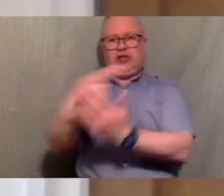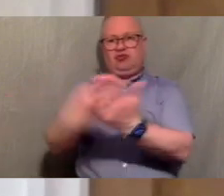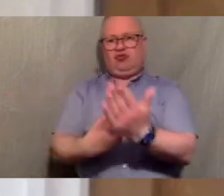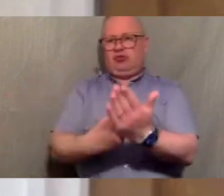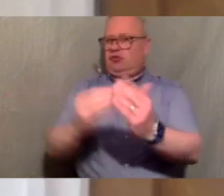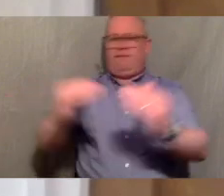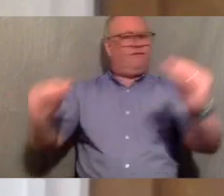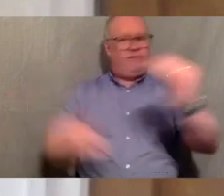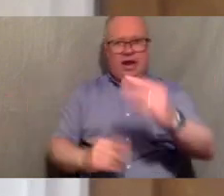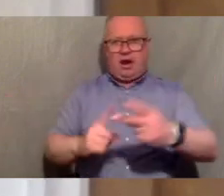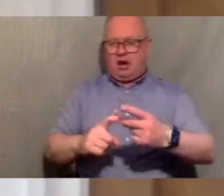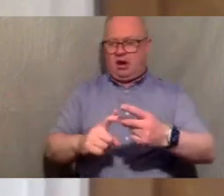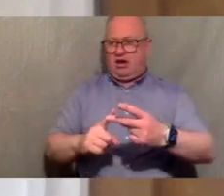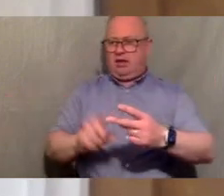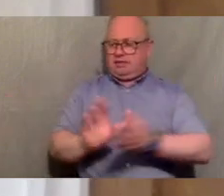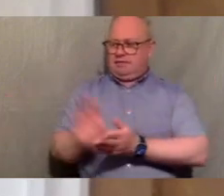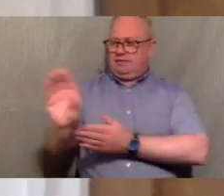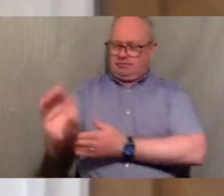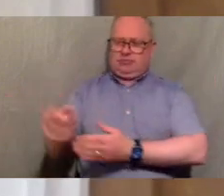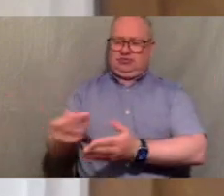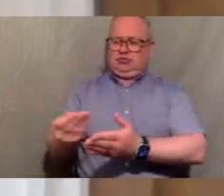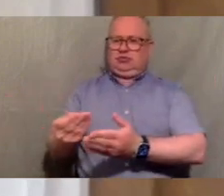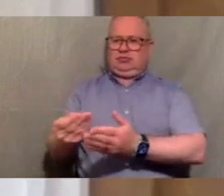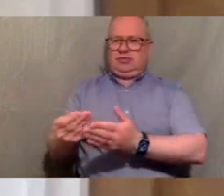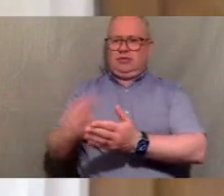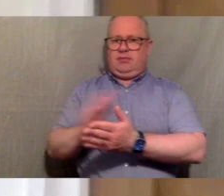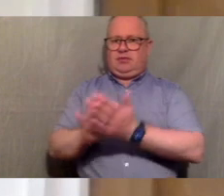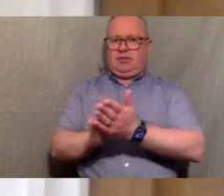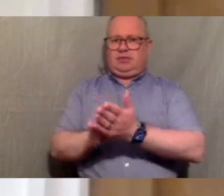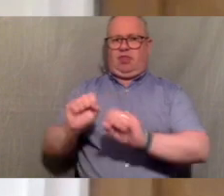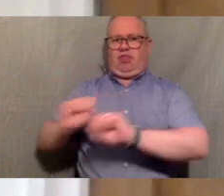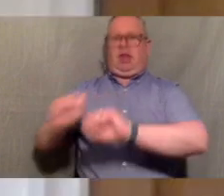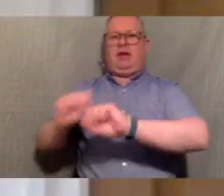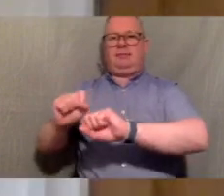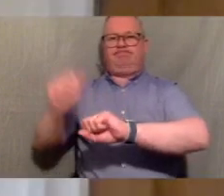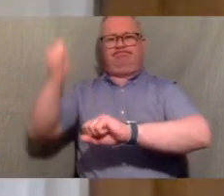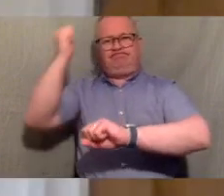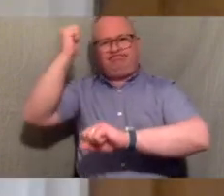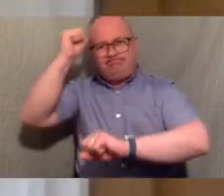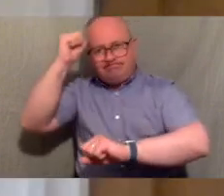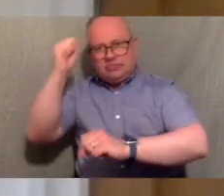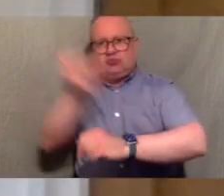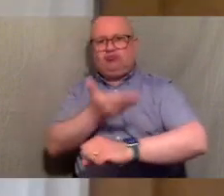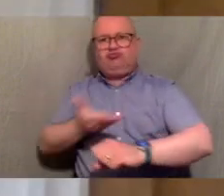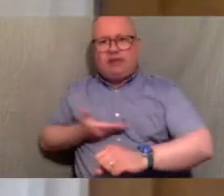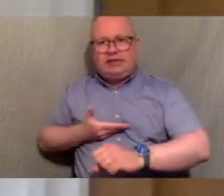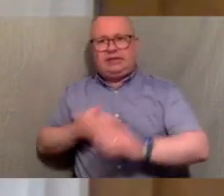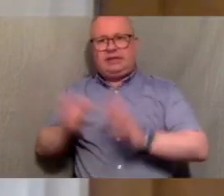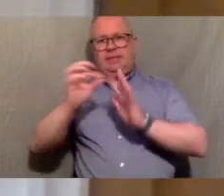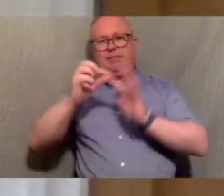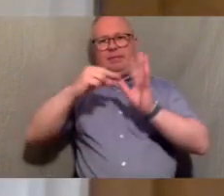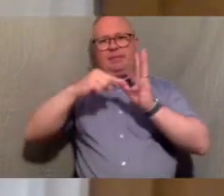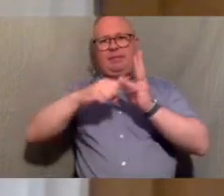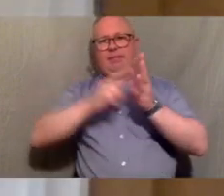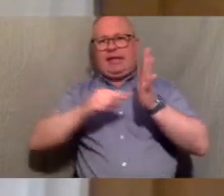utilities they've also allowed a system of um of intellectual property rights and patents to give big pharma the ability to make profits